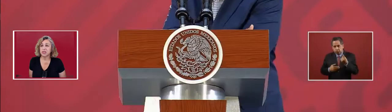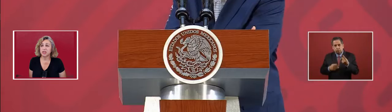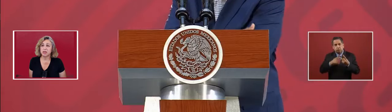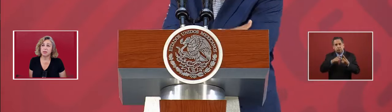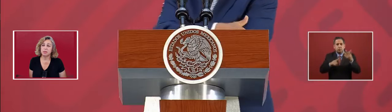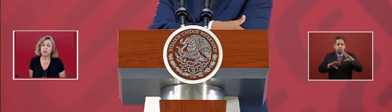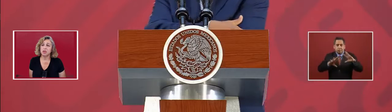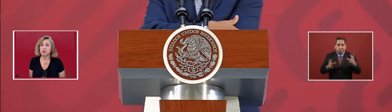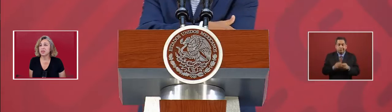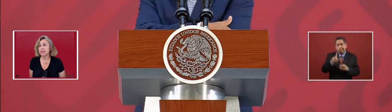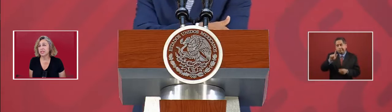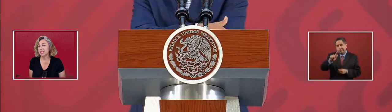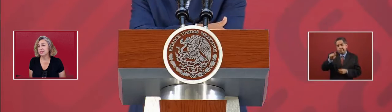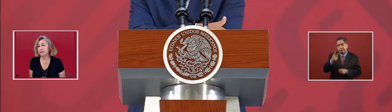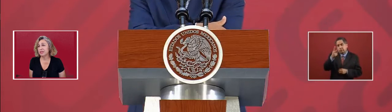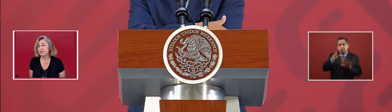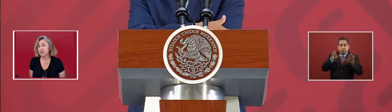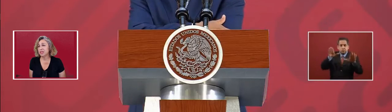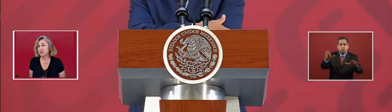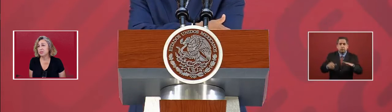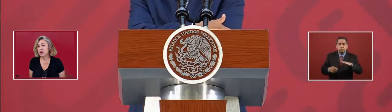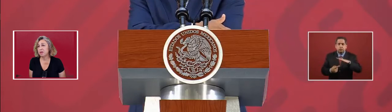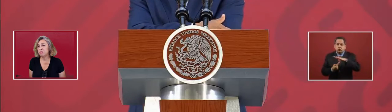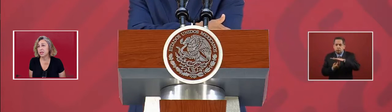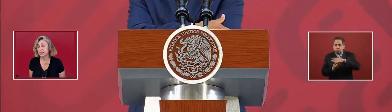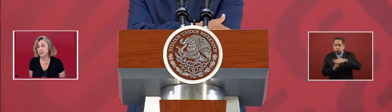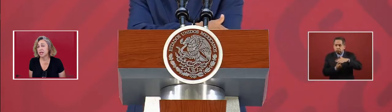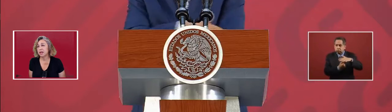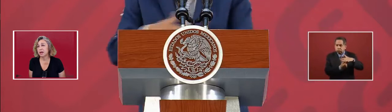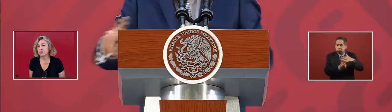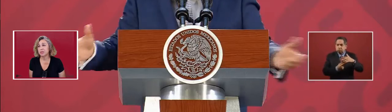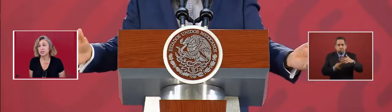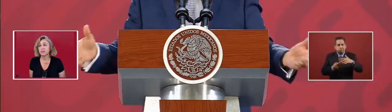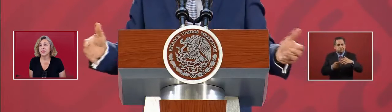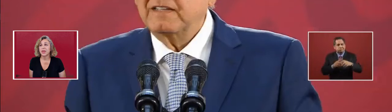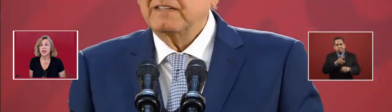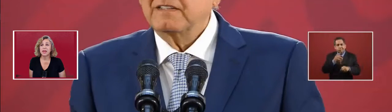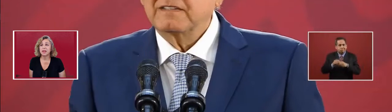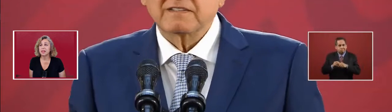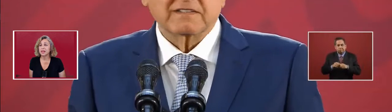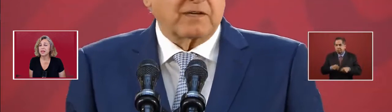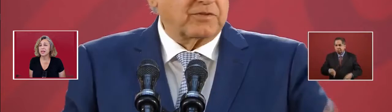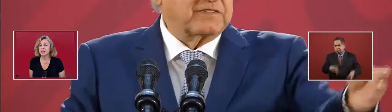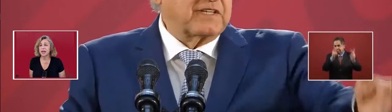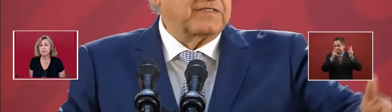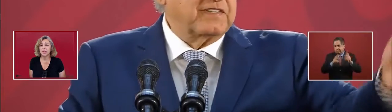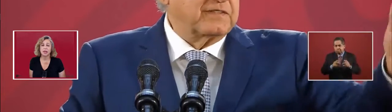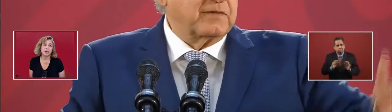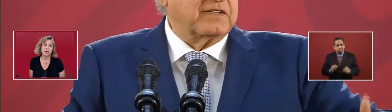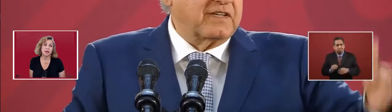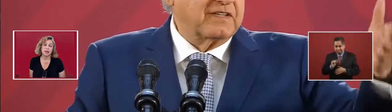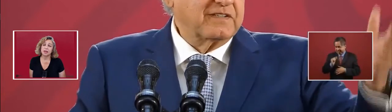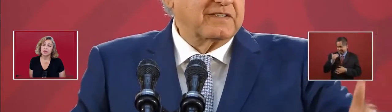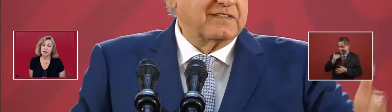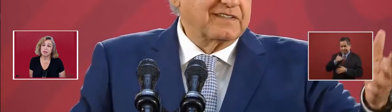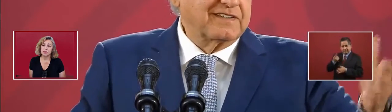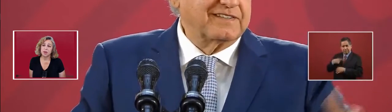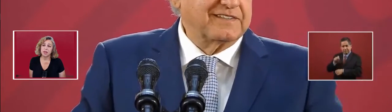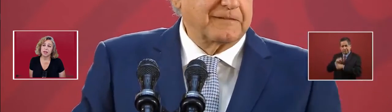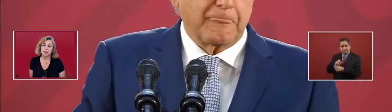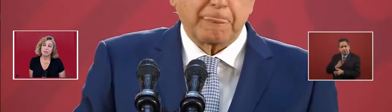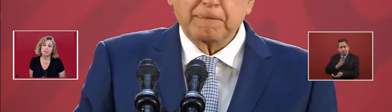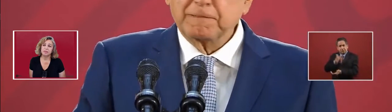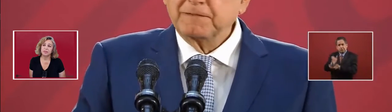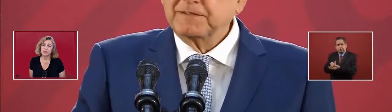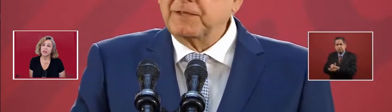presidential, you're also going to sell 72 airplanes and helicopters. And nothing is happening on the